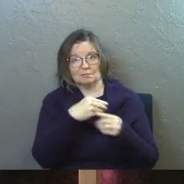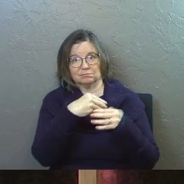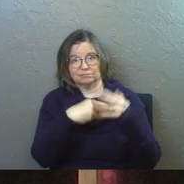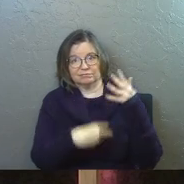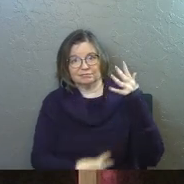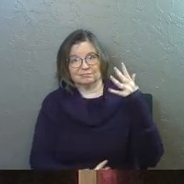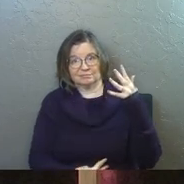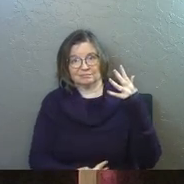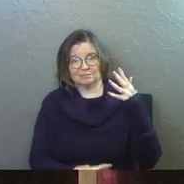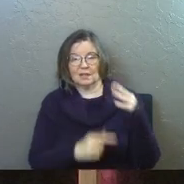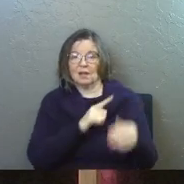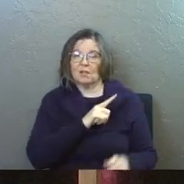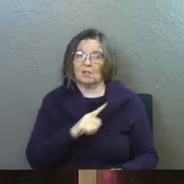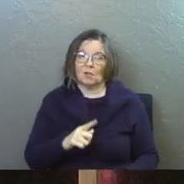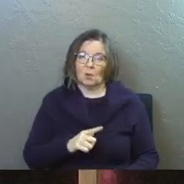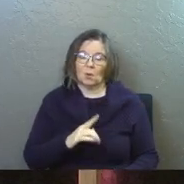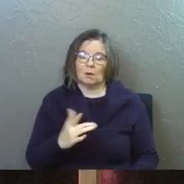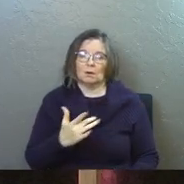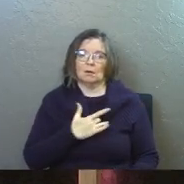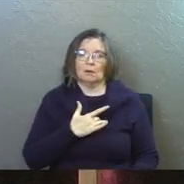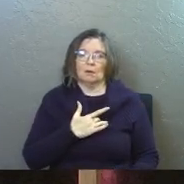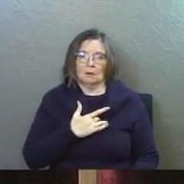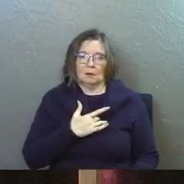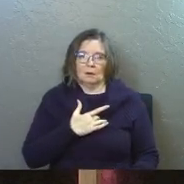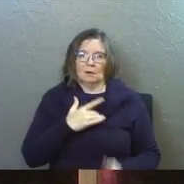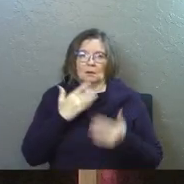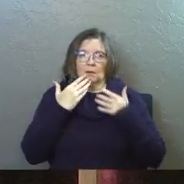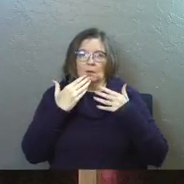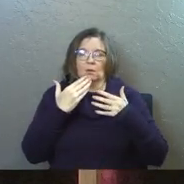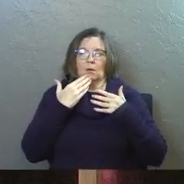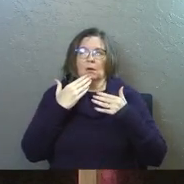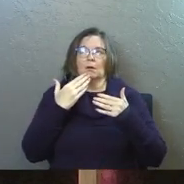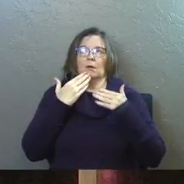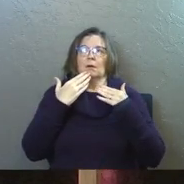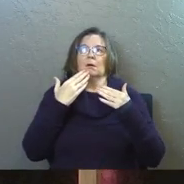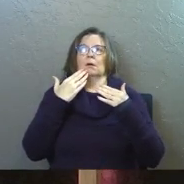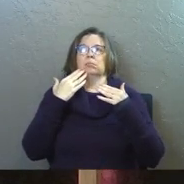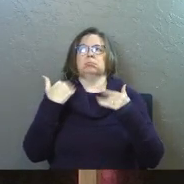The Lord's got to stir the gratitude in us today.